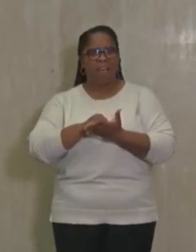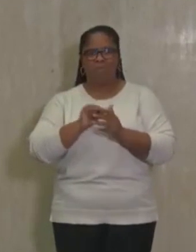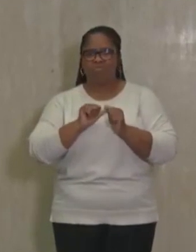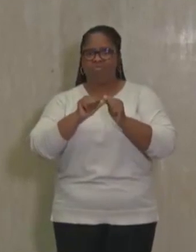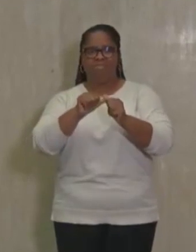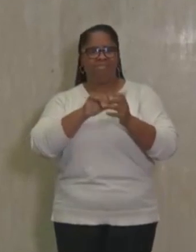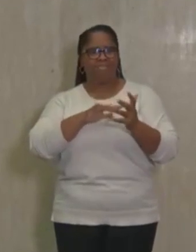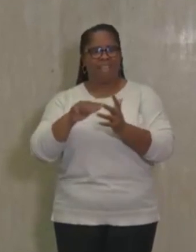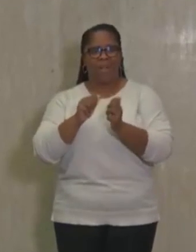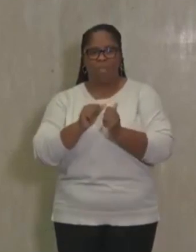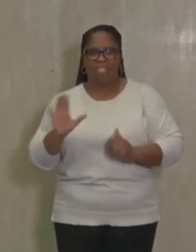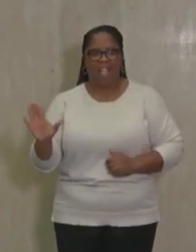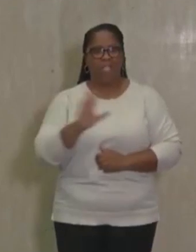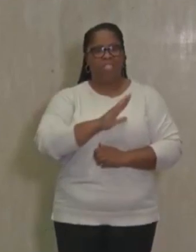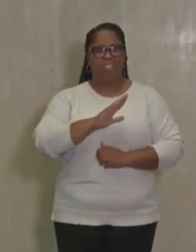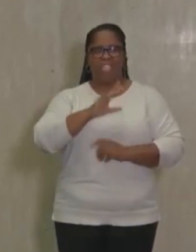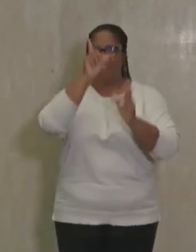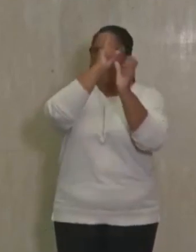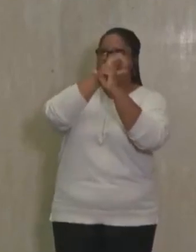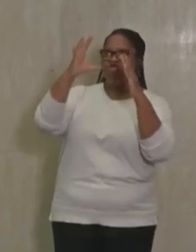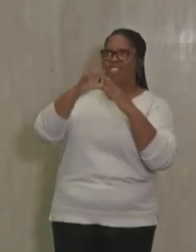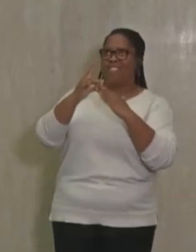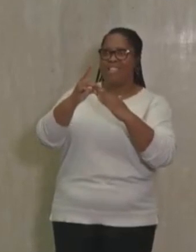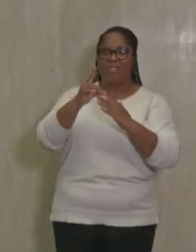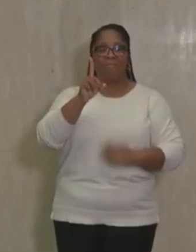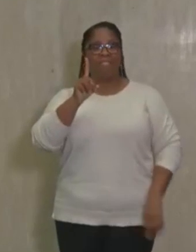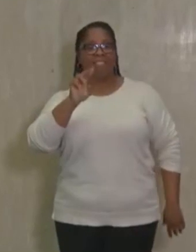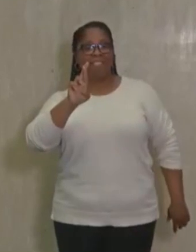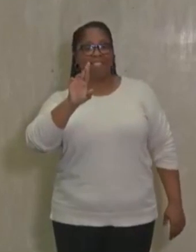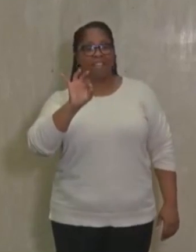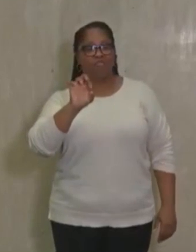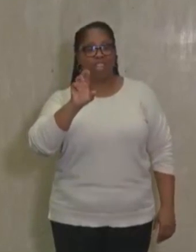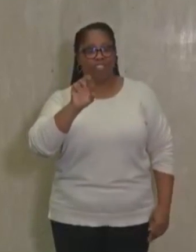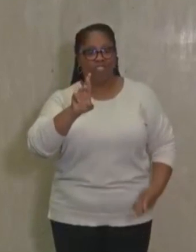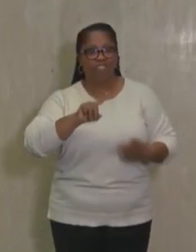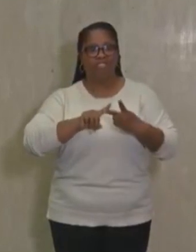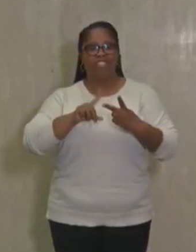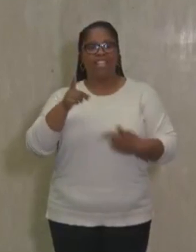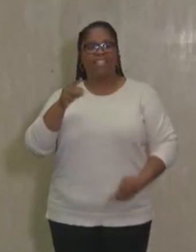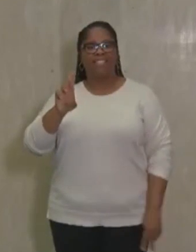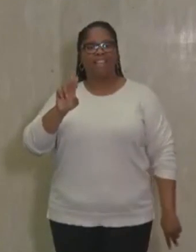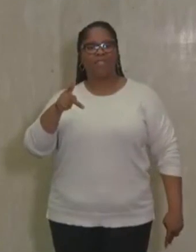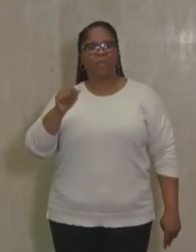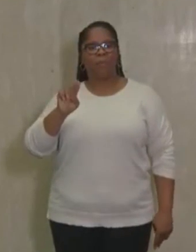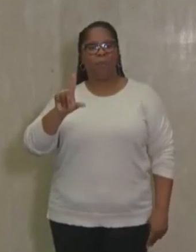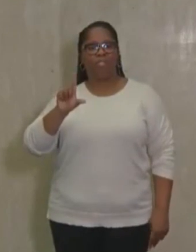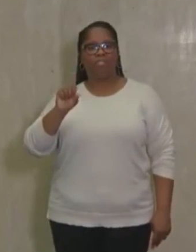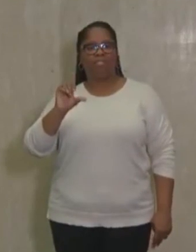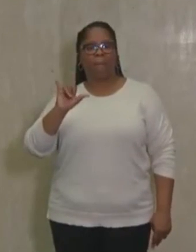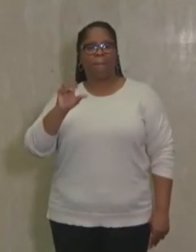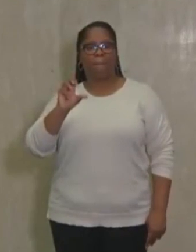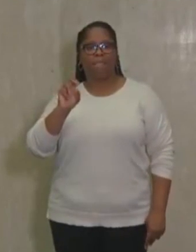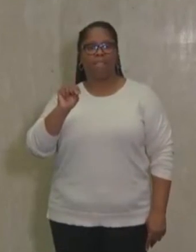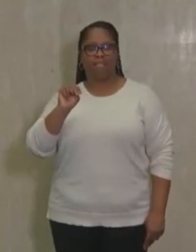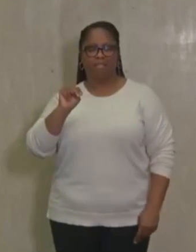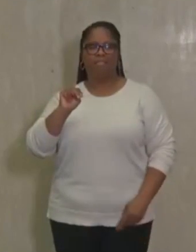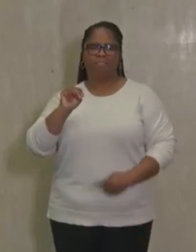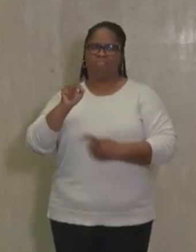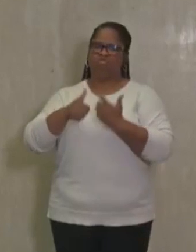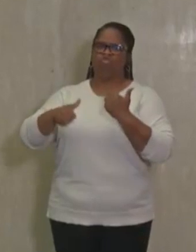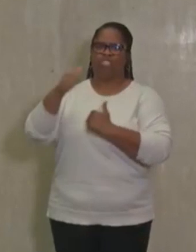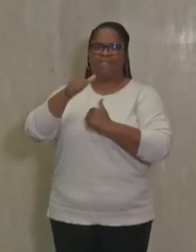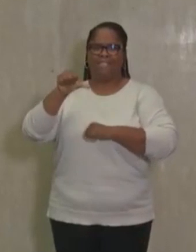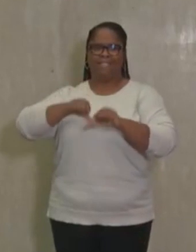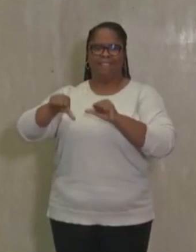vision of Dr. Ferrer and Dr. Paul Simon, who is the Chief Science Officer for LA County Public